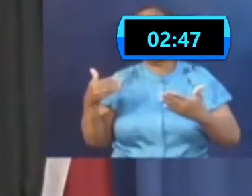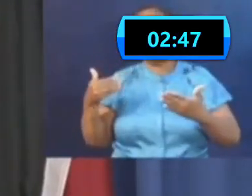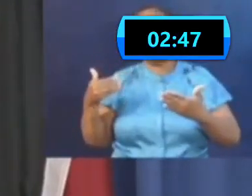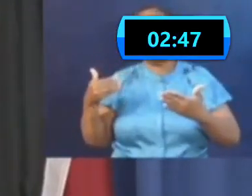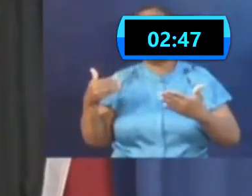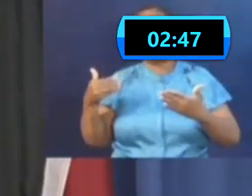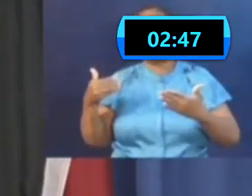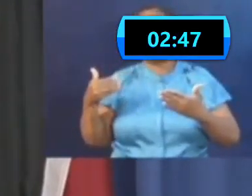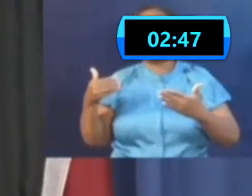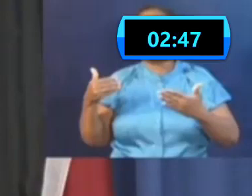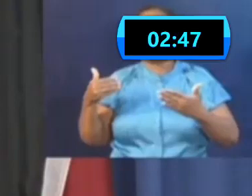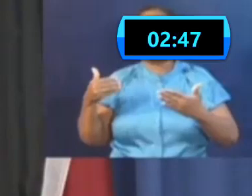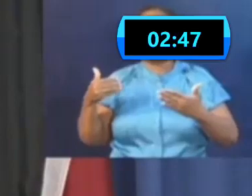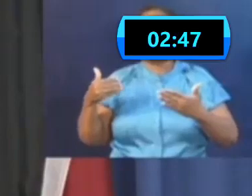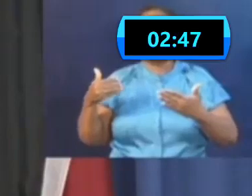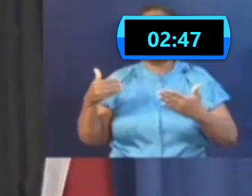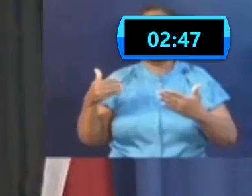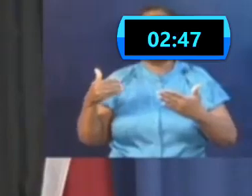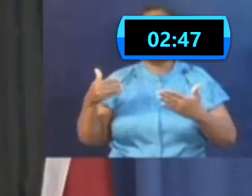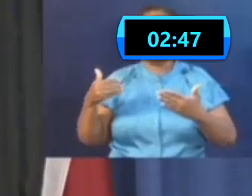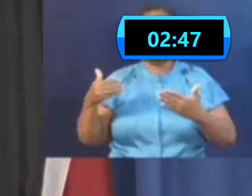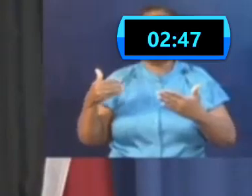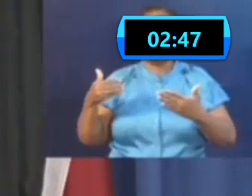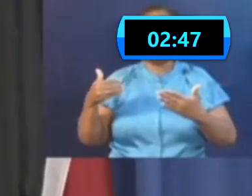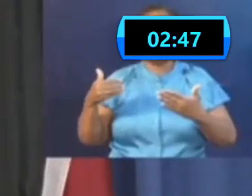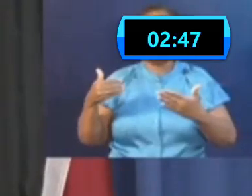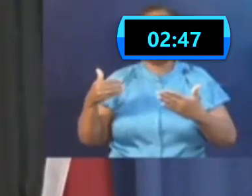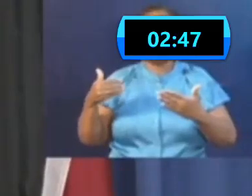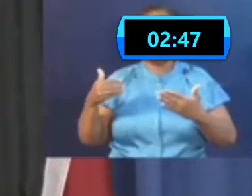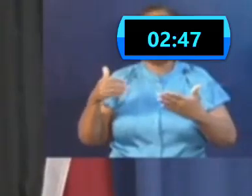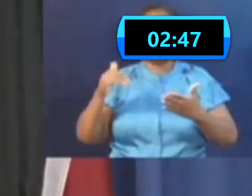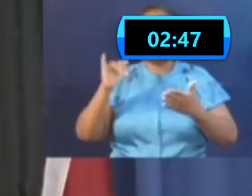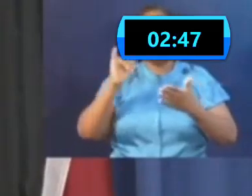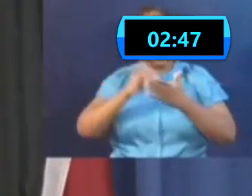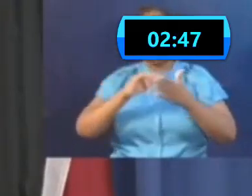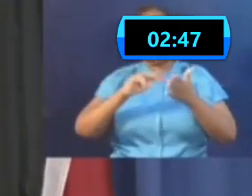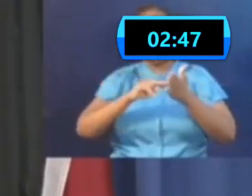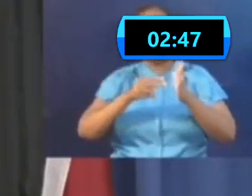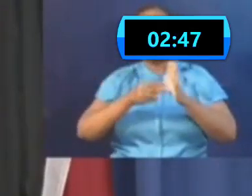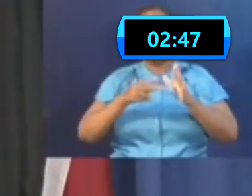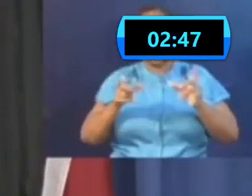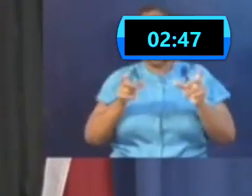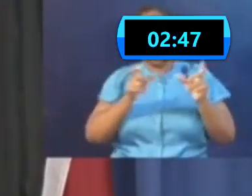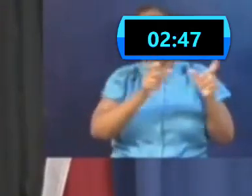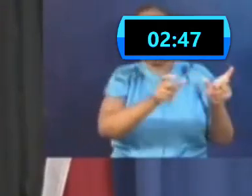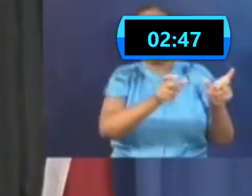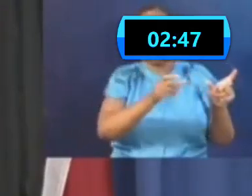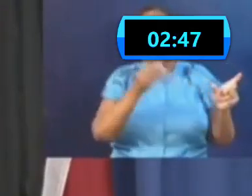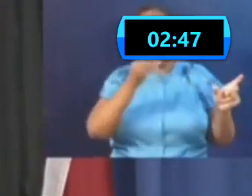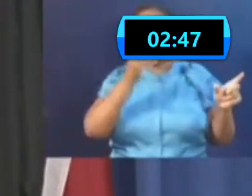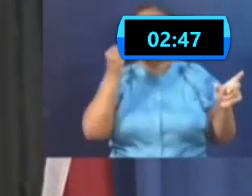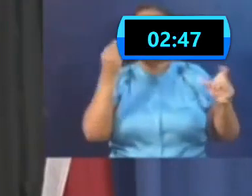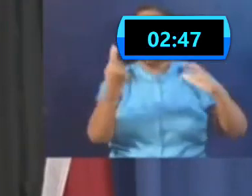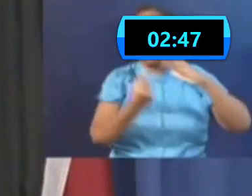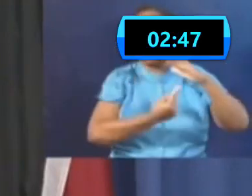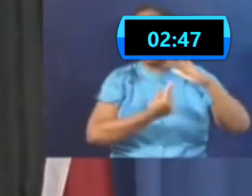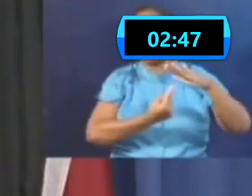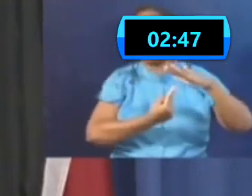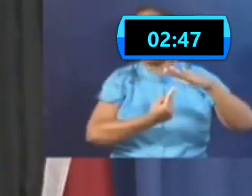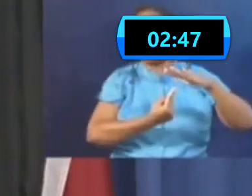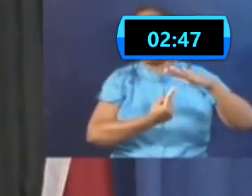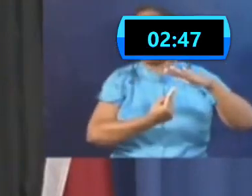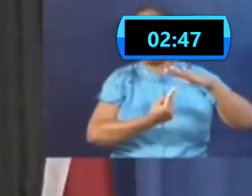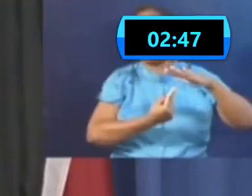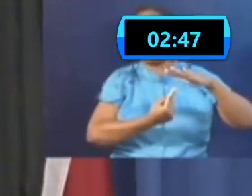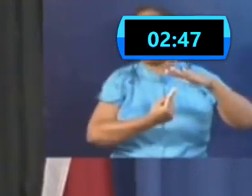there's no transmissibility. So those are our discharge criteria for both quarantine and home isolated patients. In terms of the general epidemic,